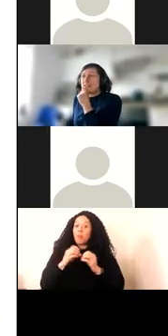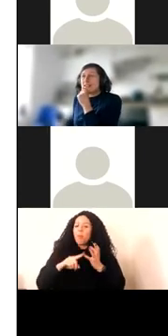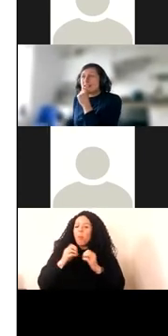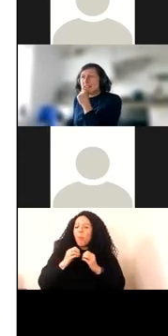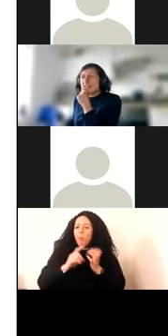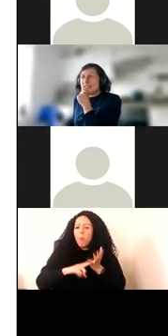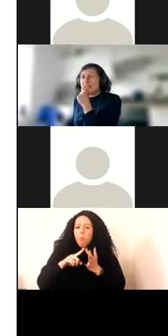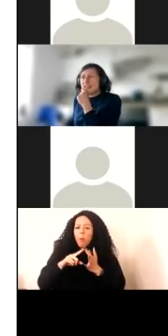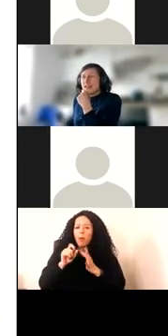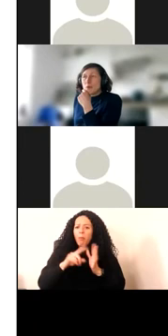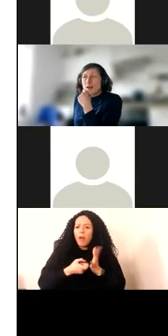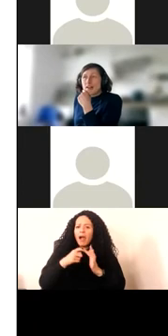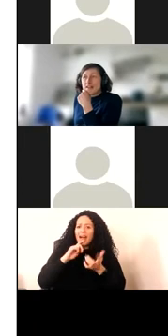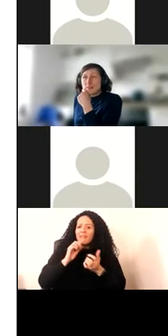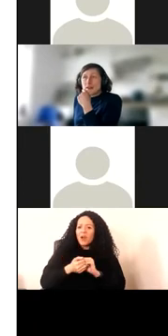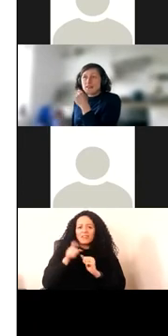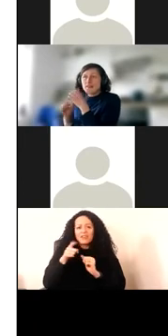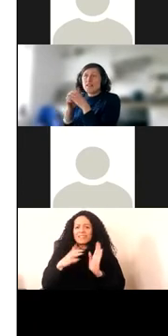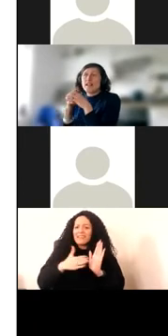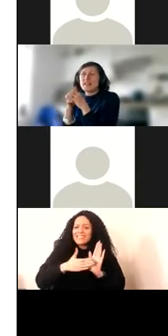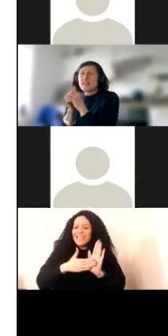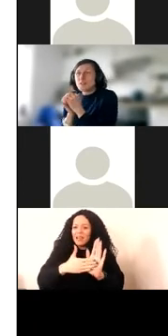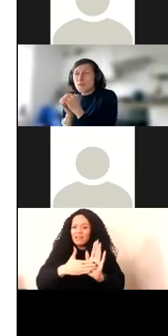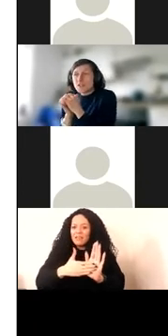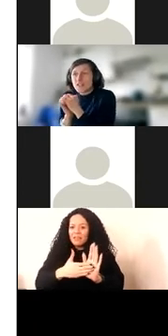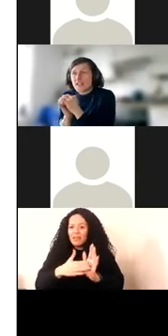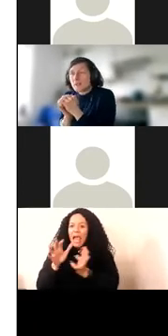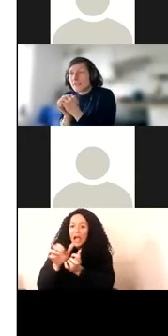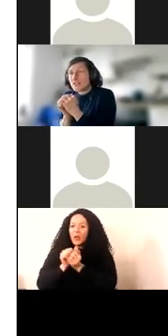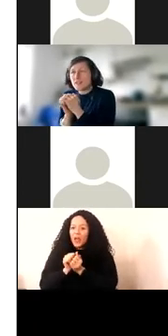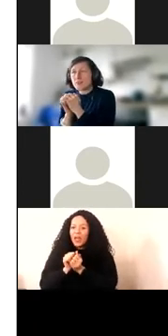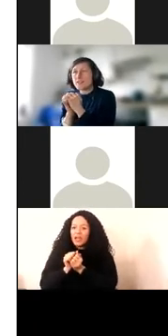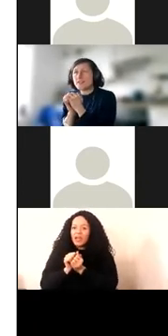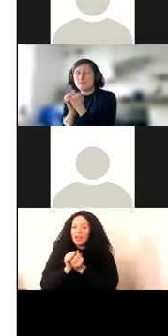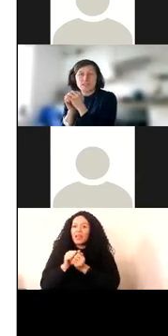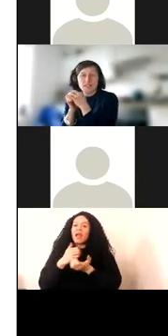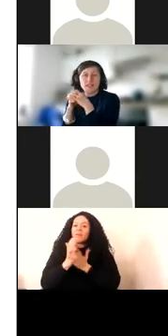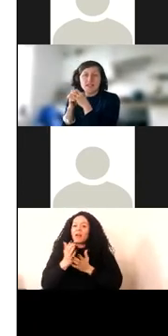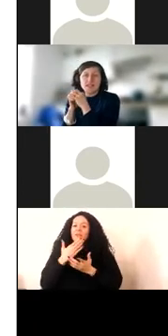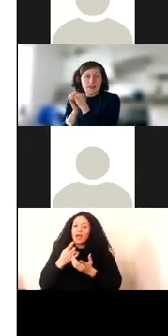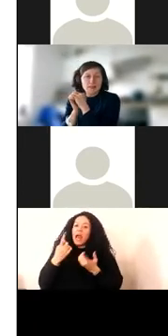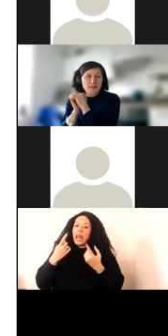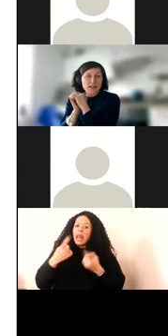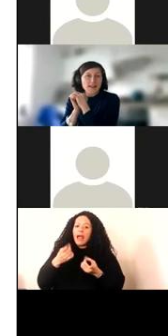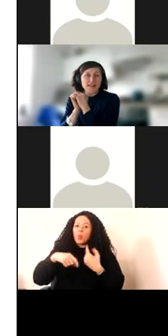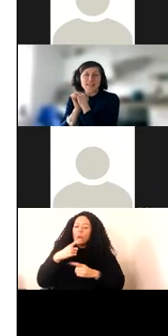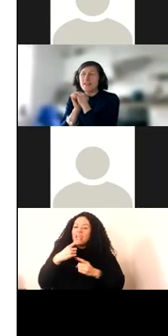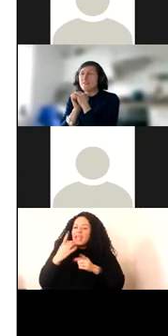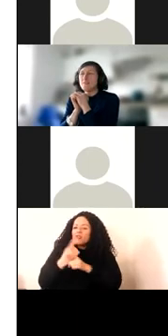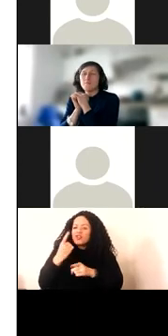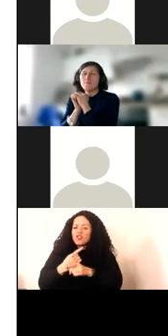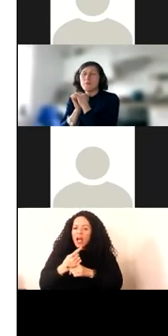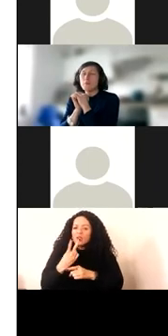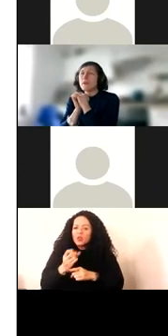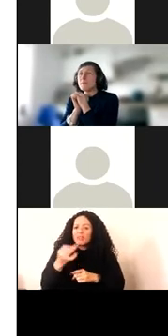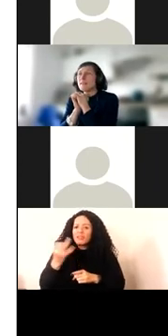These are stickers acquired as part of the V&A's larger WeChat acquisition in 2017. I can't tell